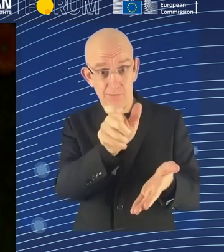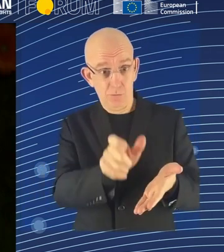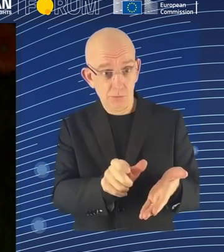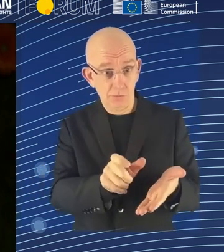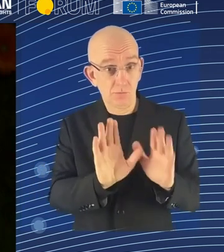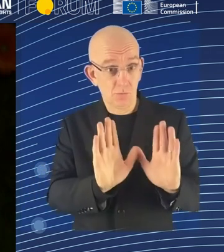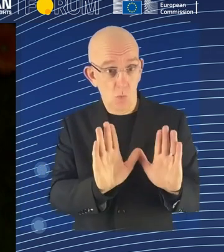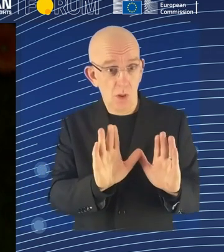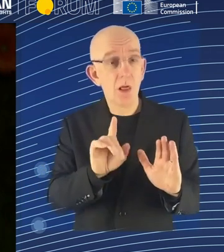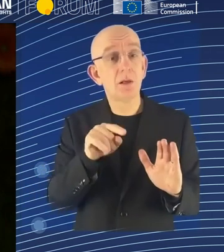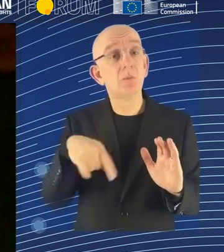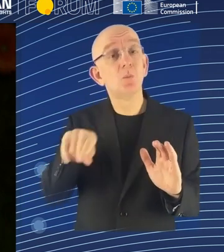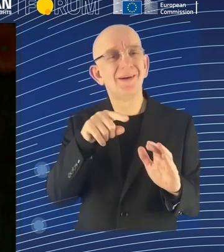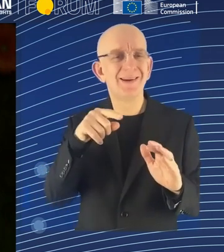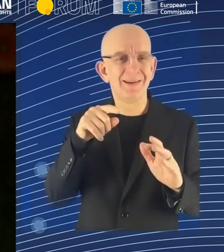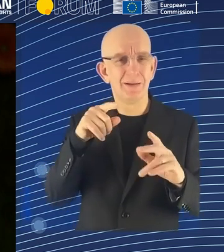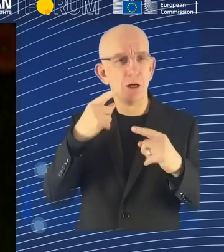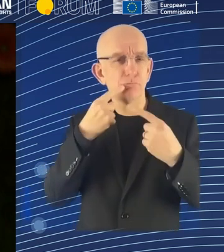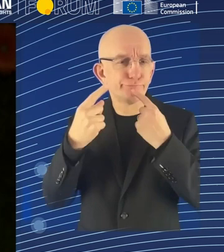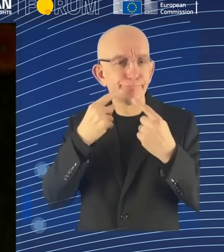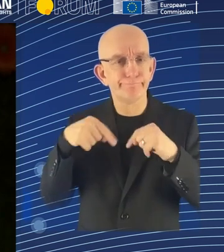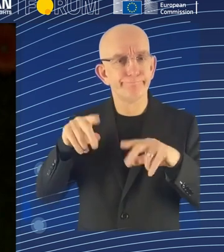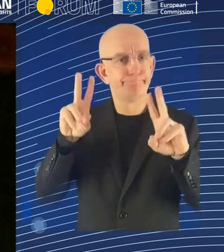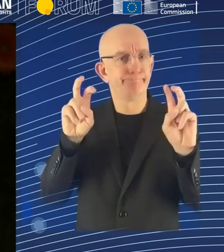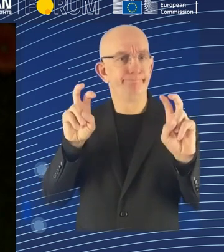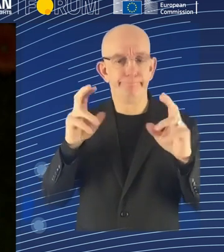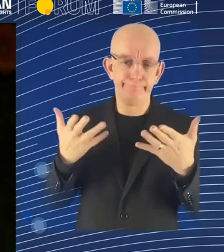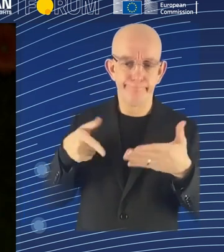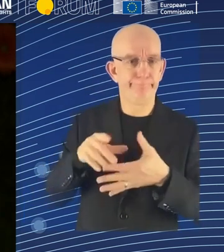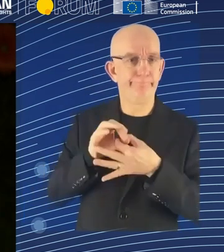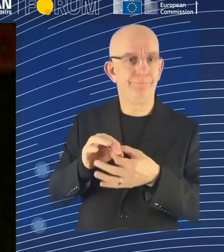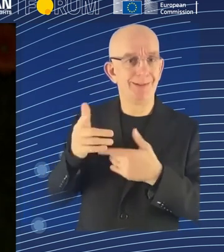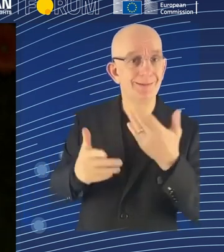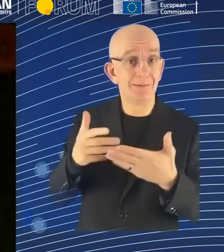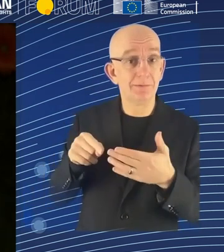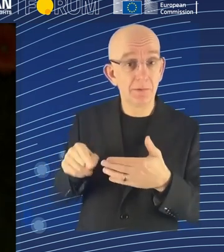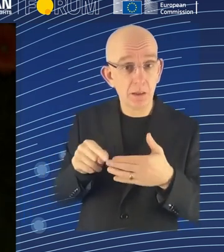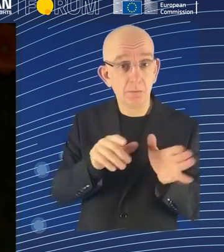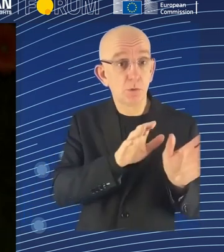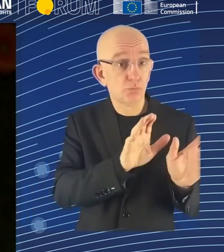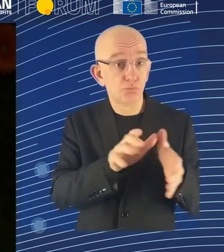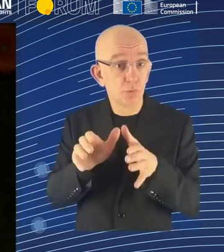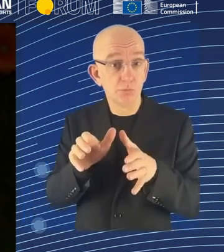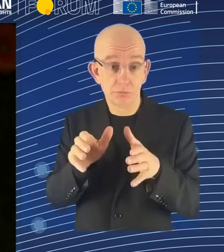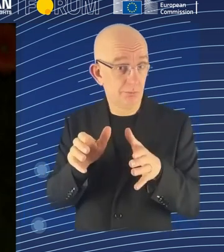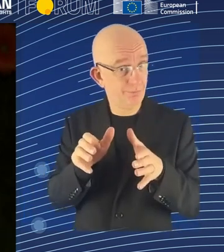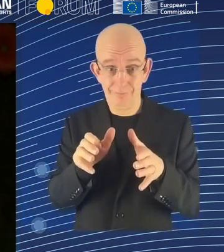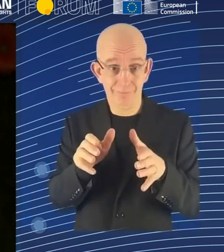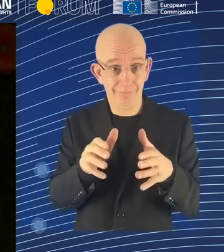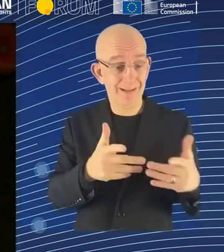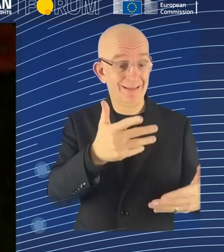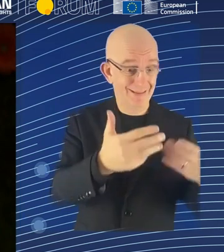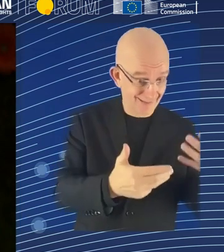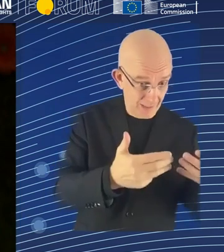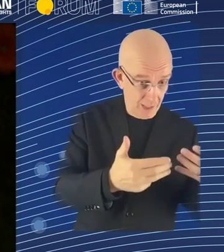you know, and the data that represent me at the same kind of really value. So, you know, if you give it out, it's really kind of